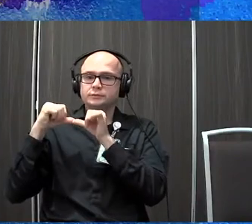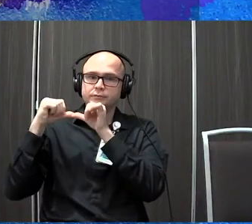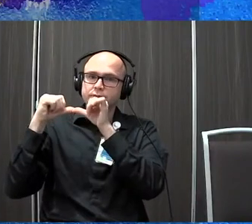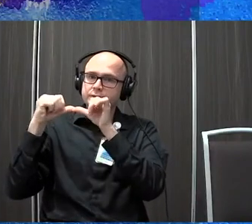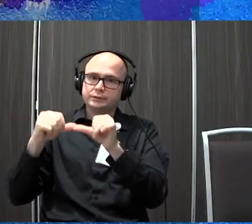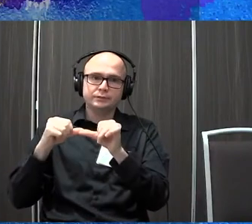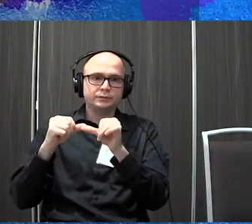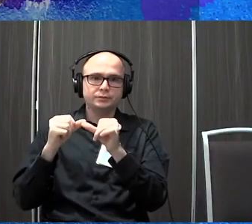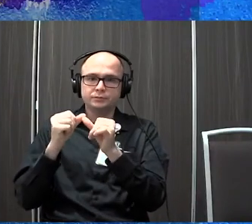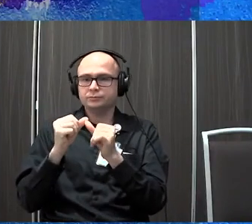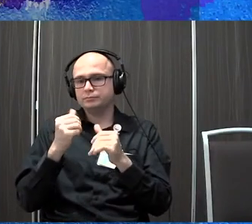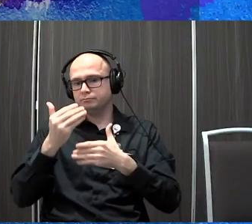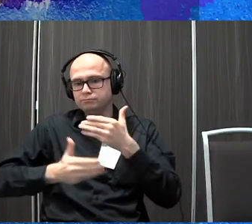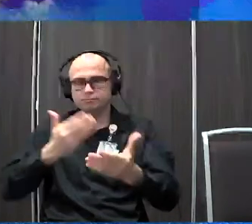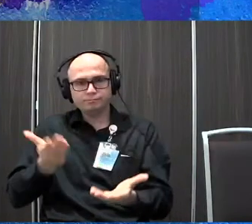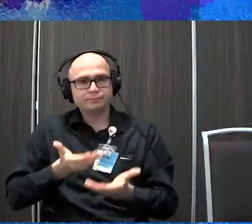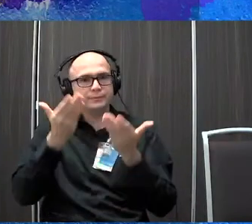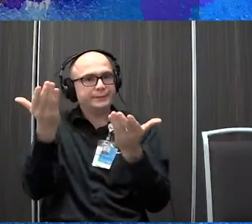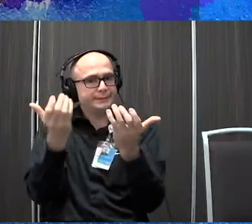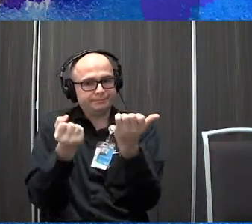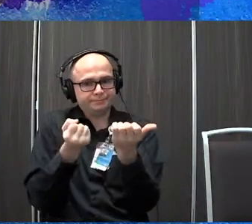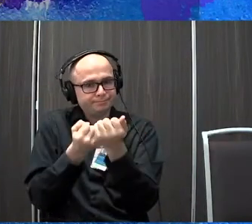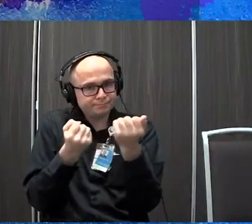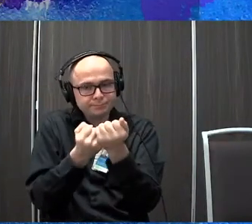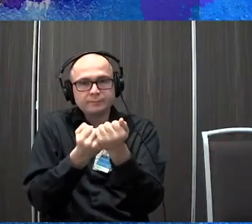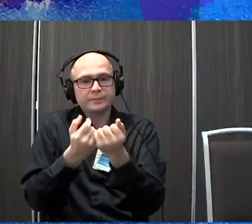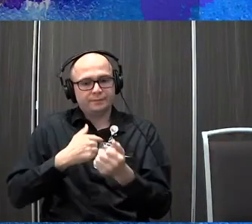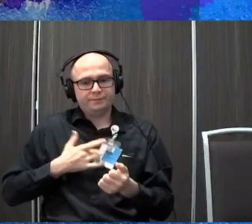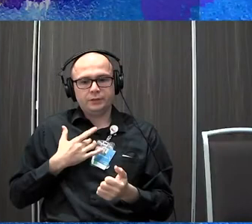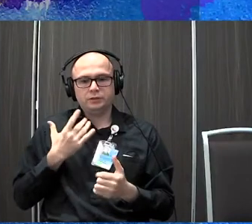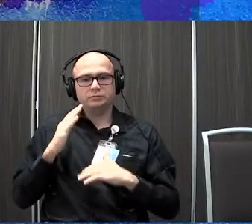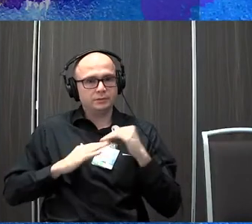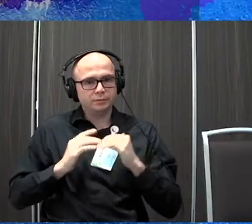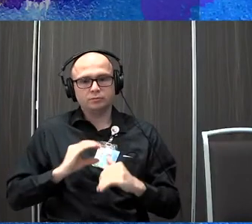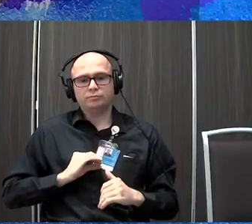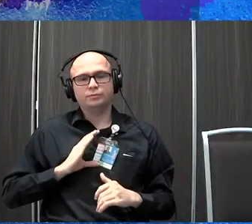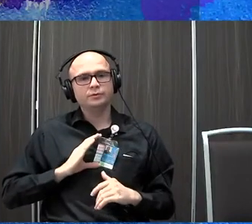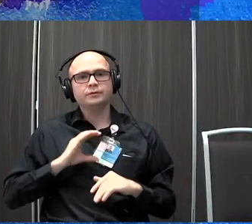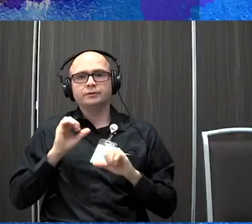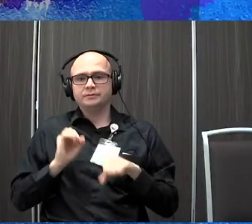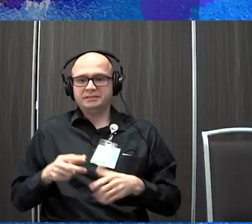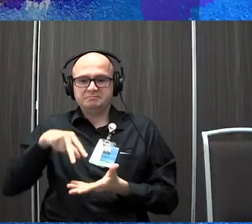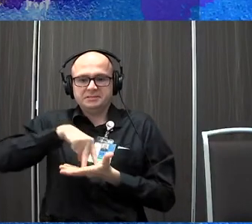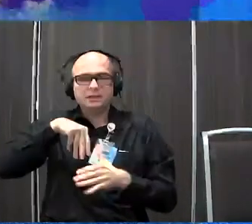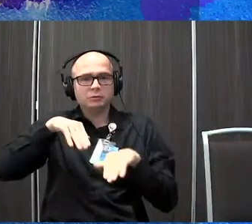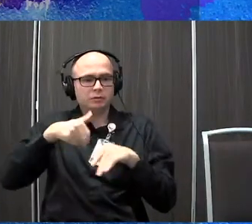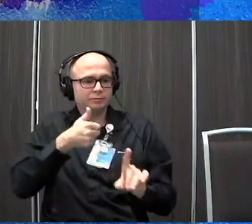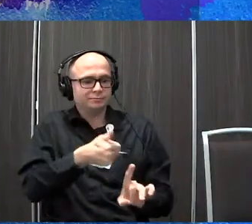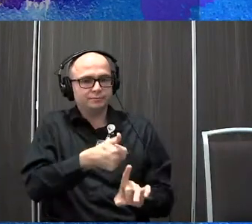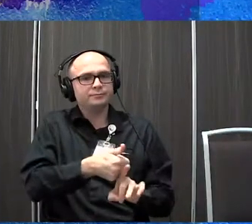to provide those strategies and train them so that they feel comfortable and balanced enough to stand and walk on their own.